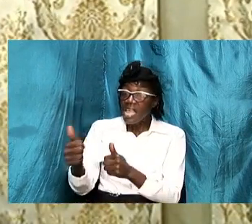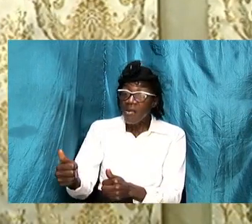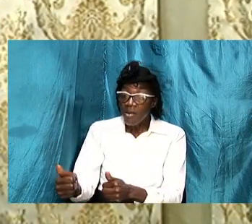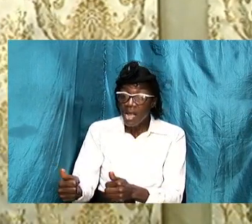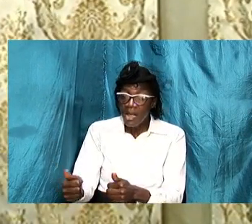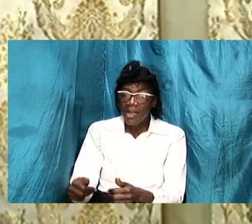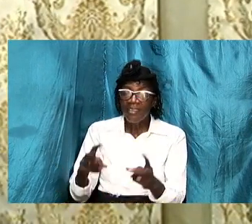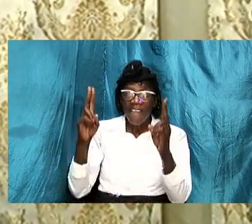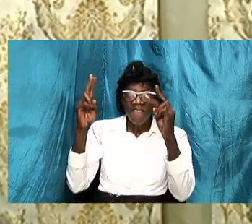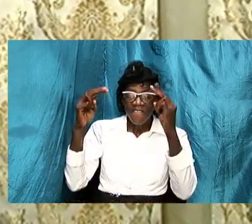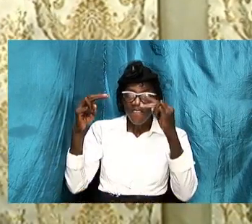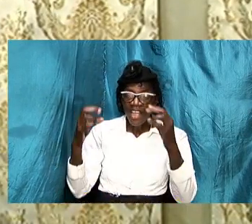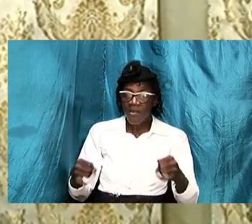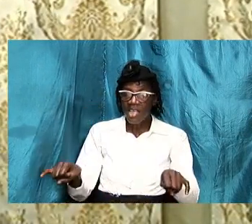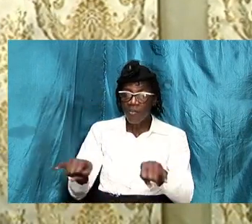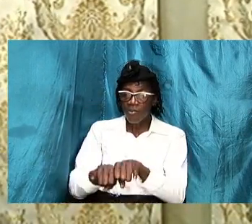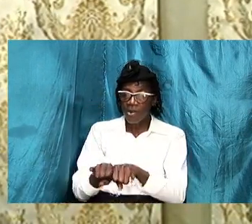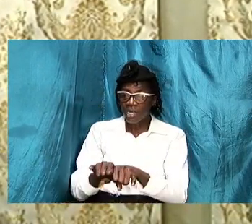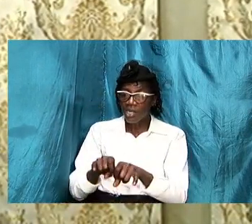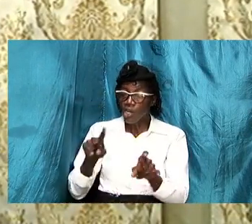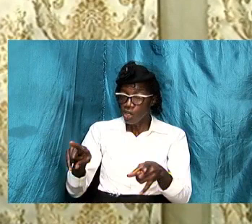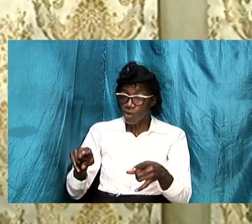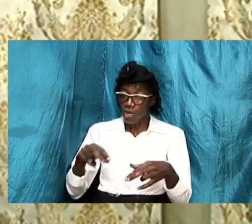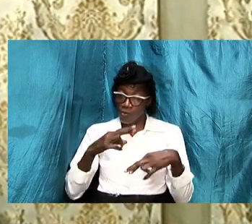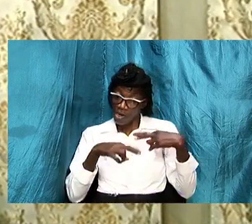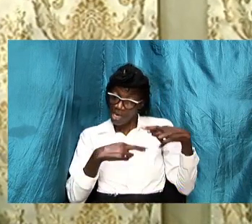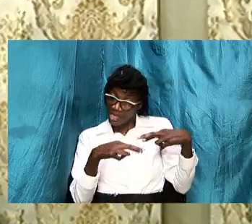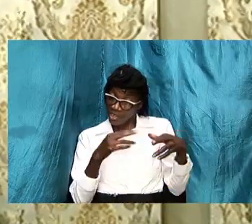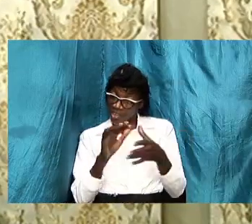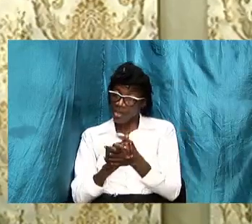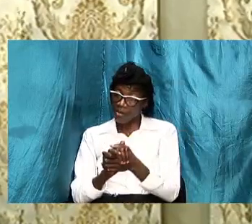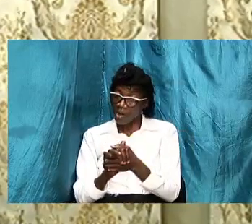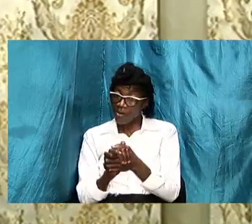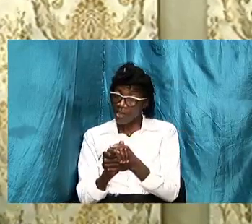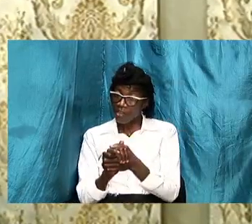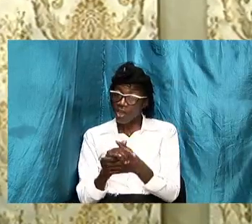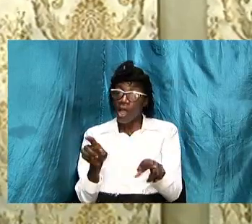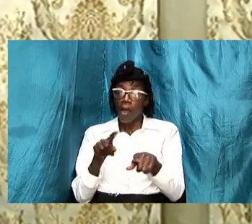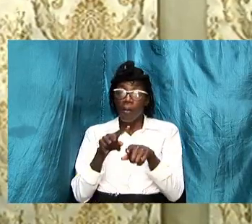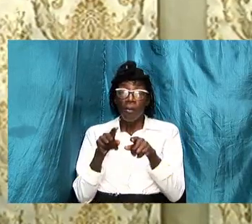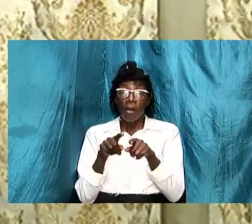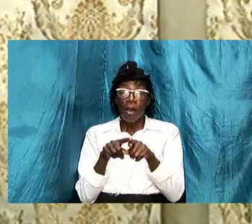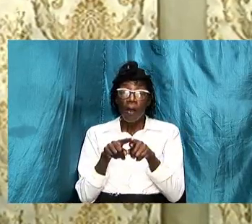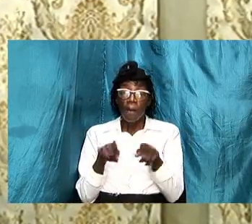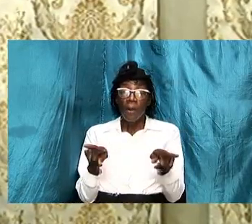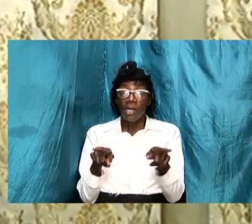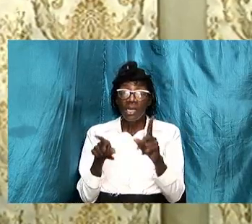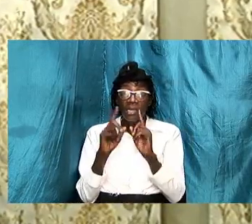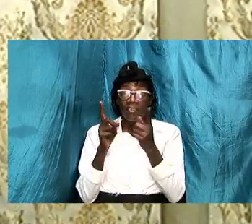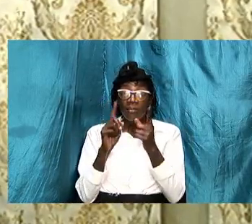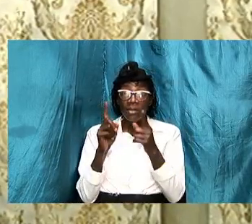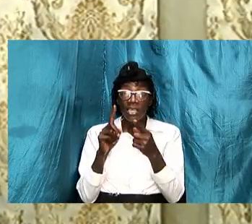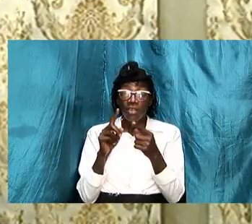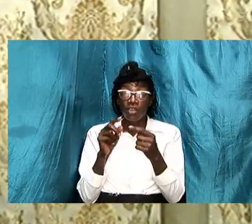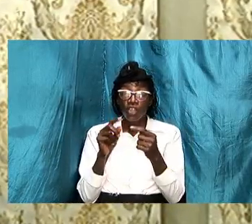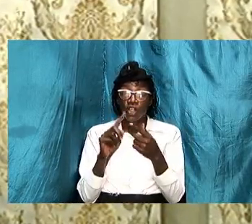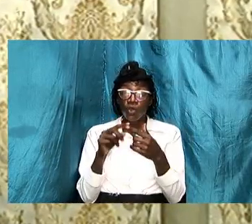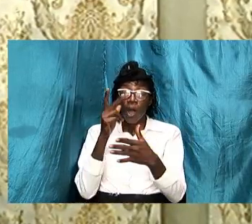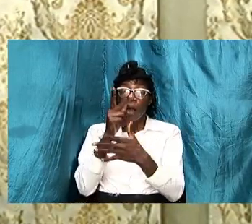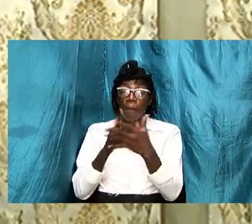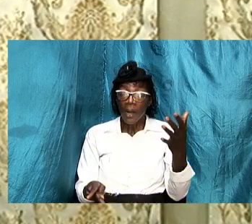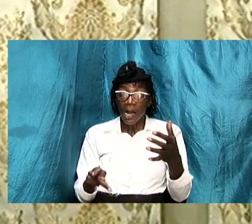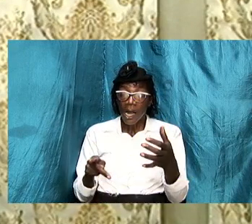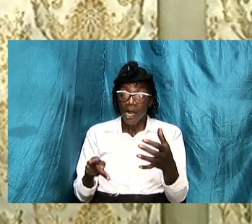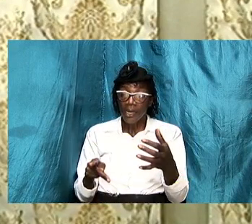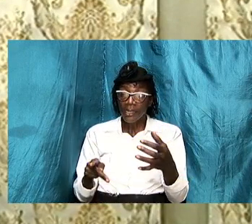the well-being of the relationship of the marriage but it speaks now to an aspect that